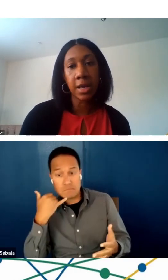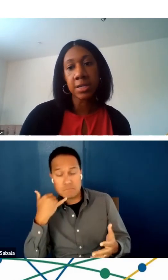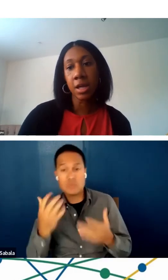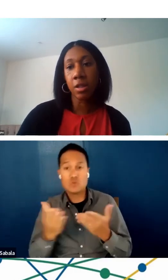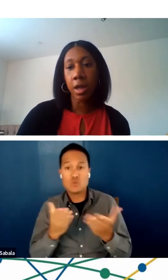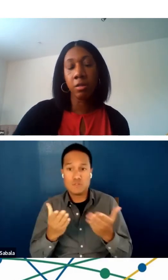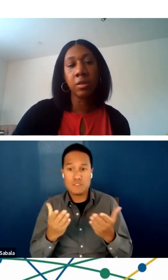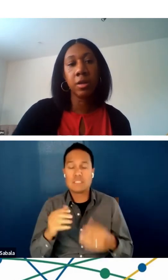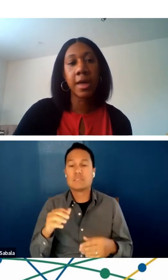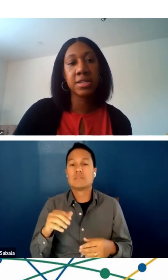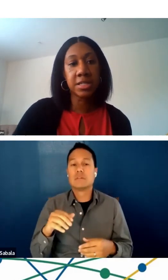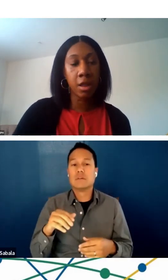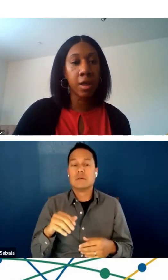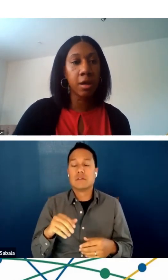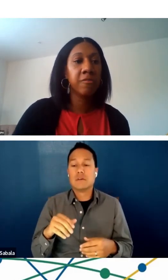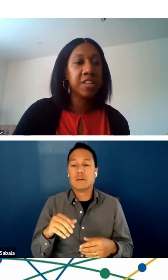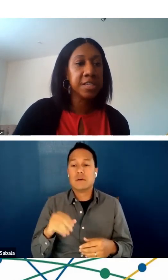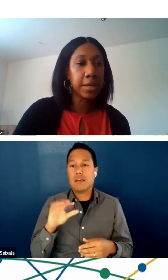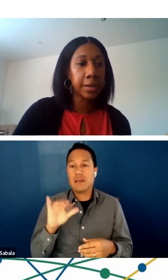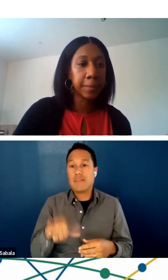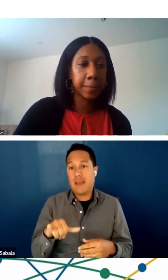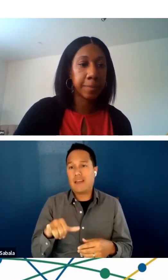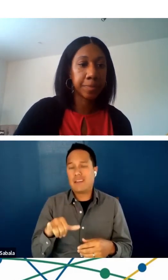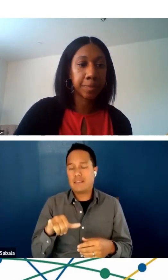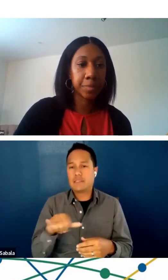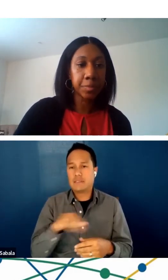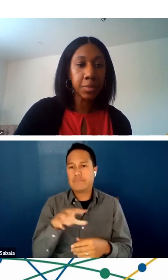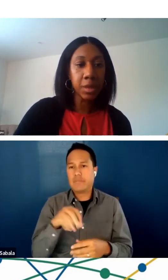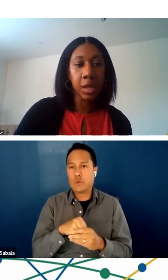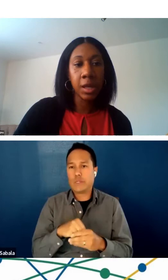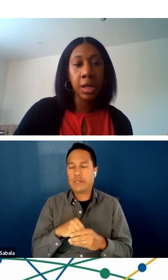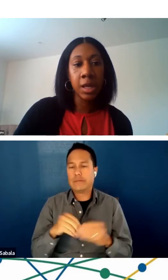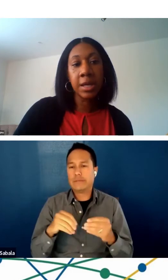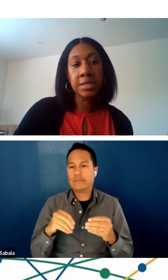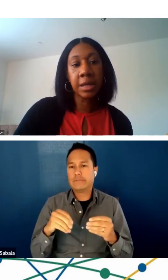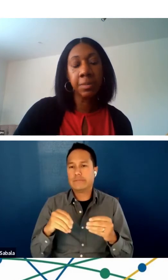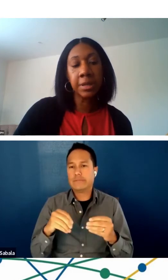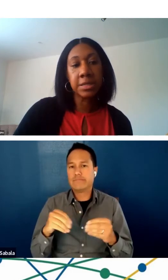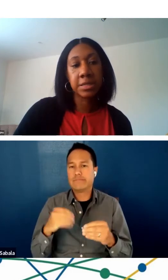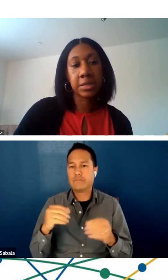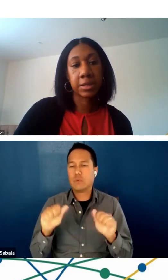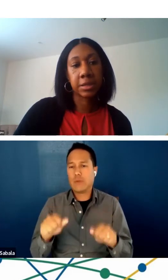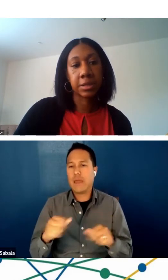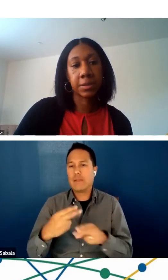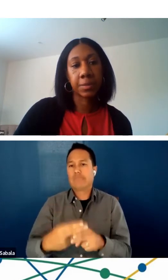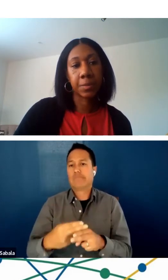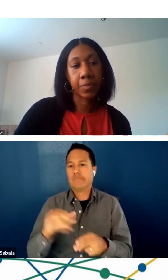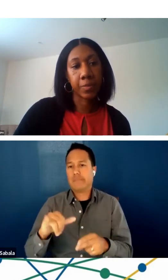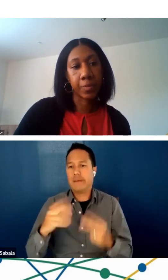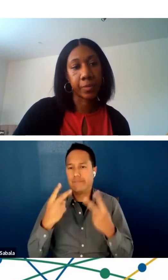included as a telehealth visit. Next slide, please.